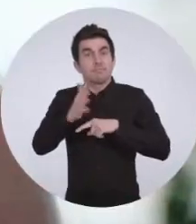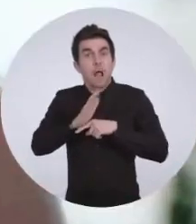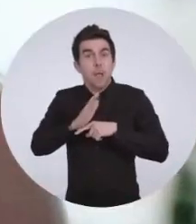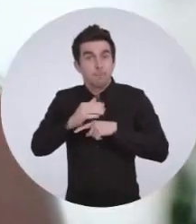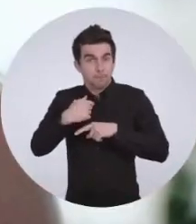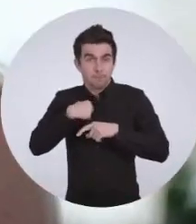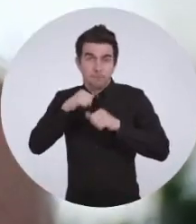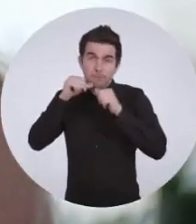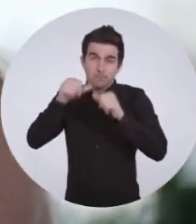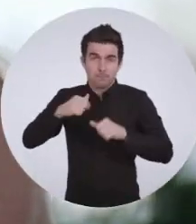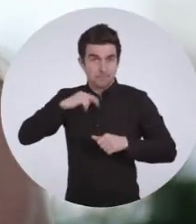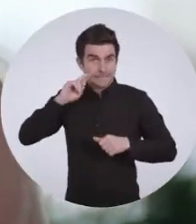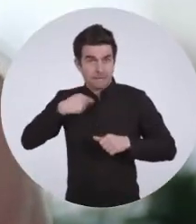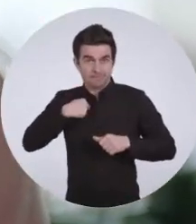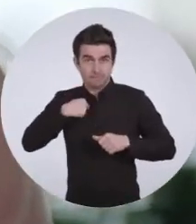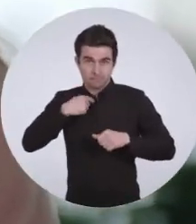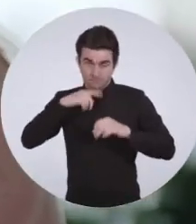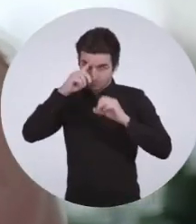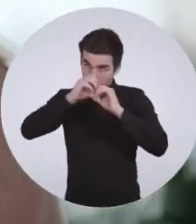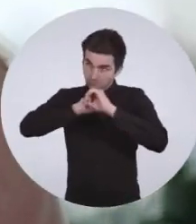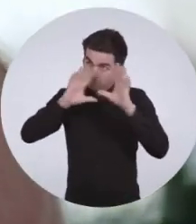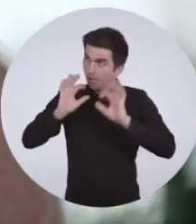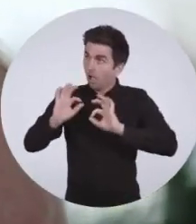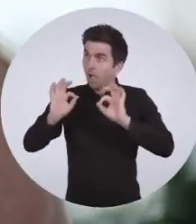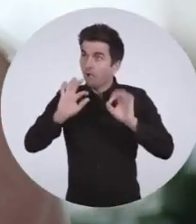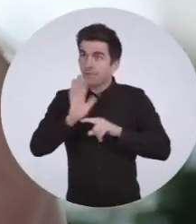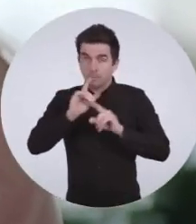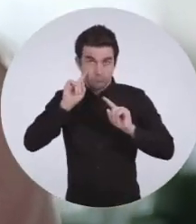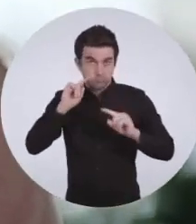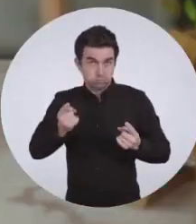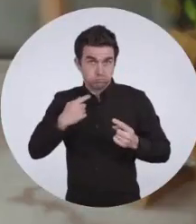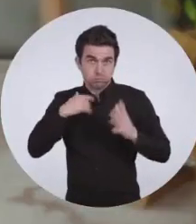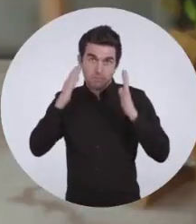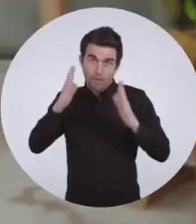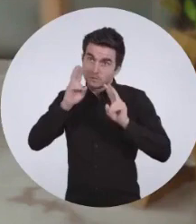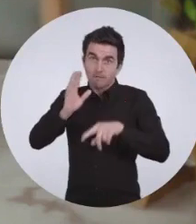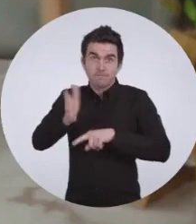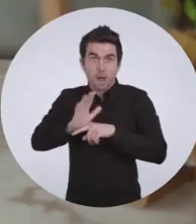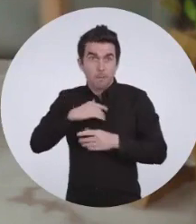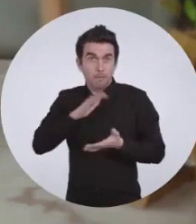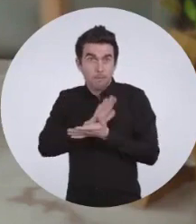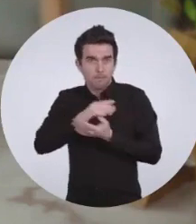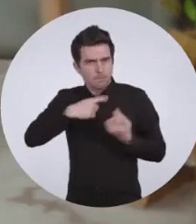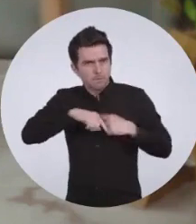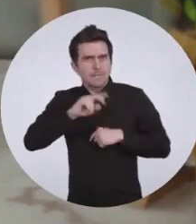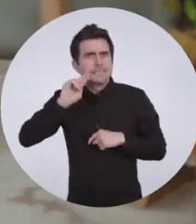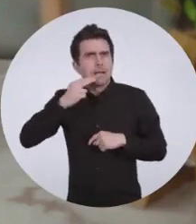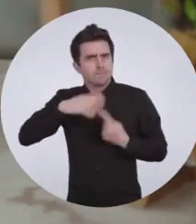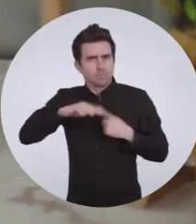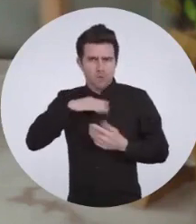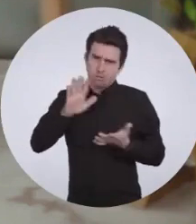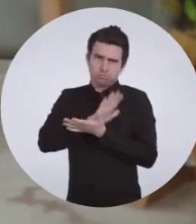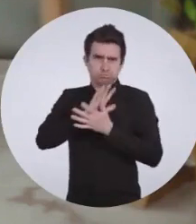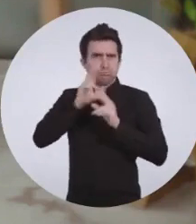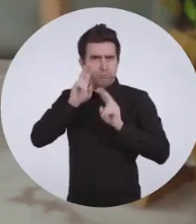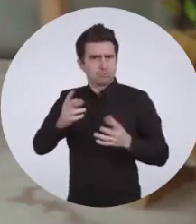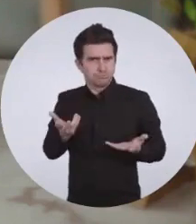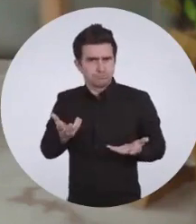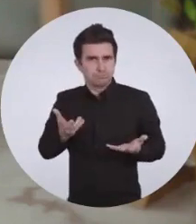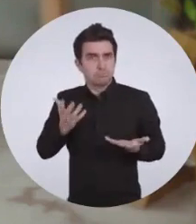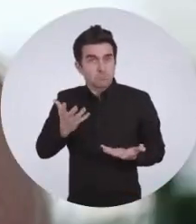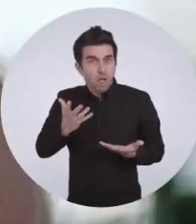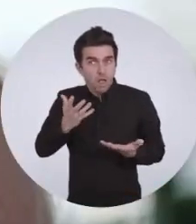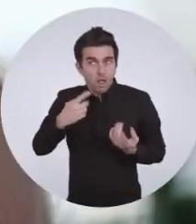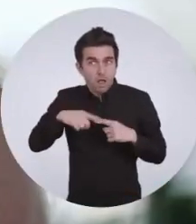As a Deaf film lover, I can't imagine a world without films and entertainment. The Deaf community loves to watch movies, and we shouldn't be left out.